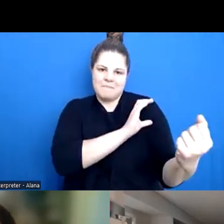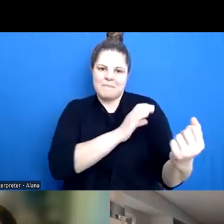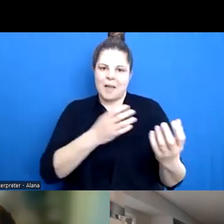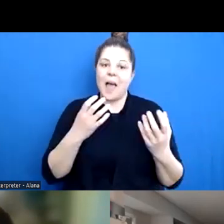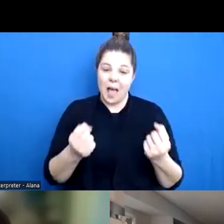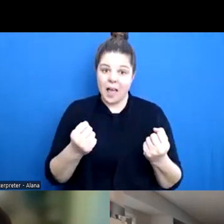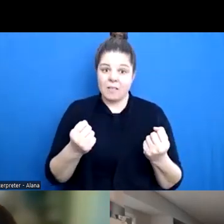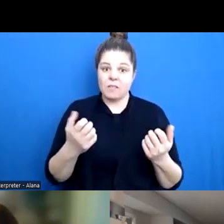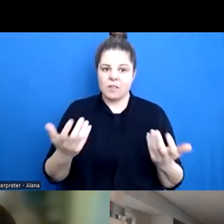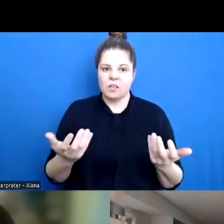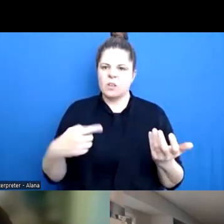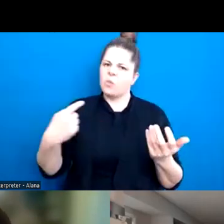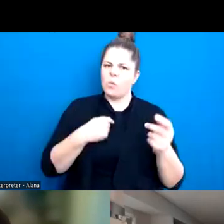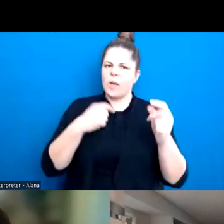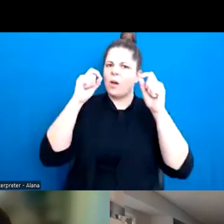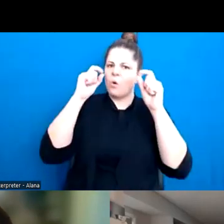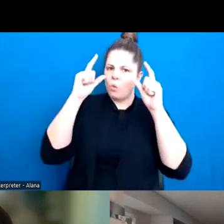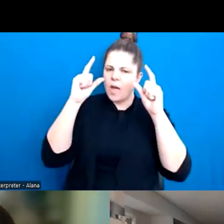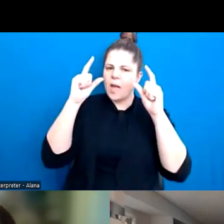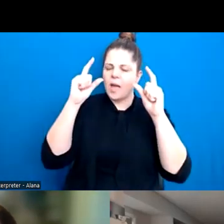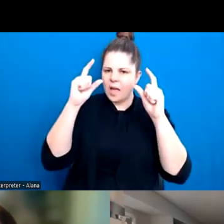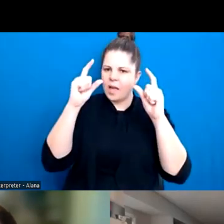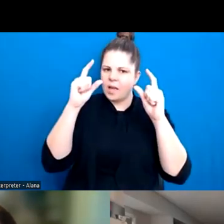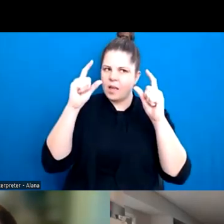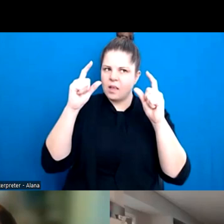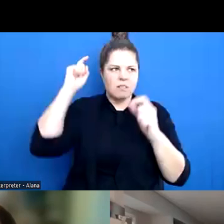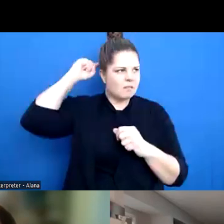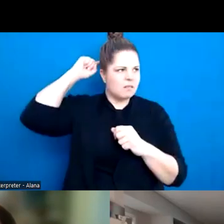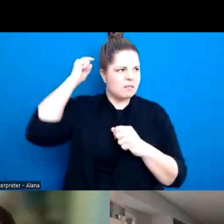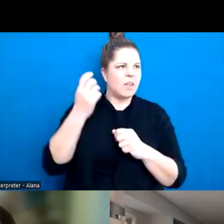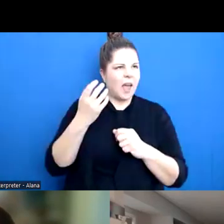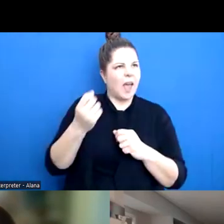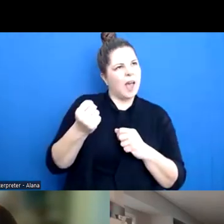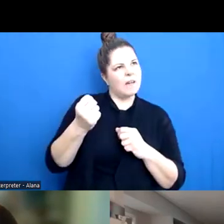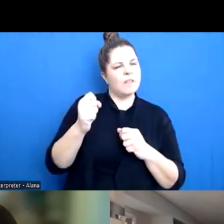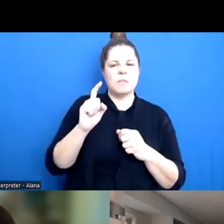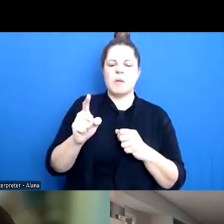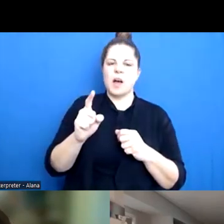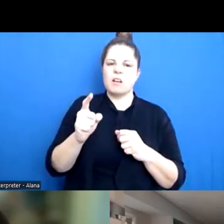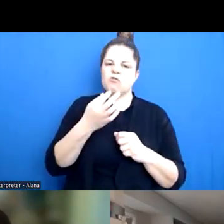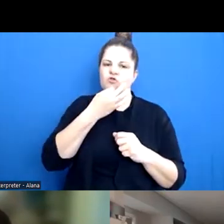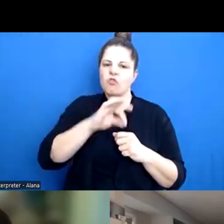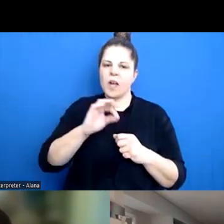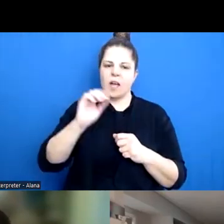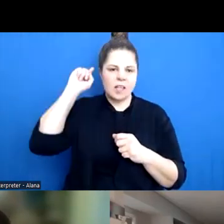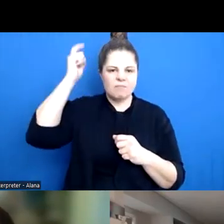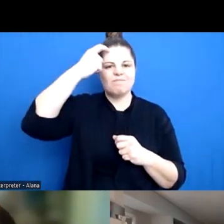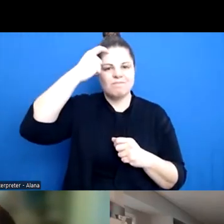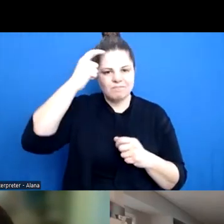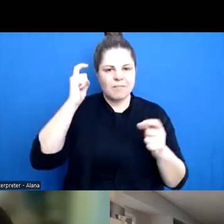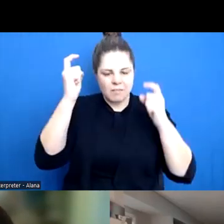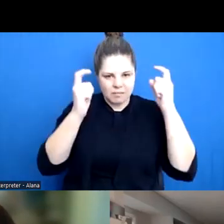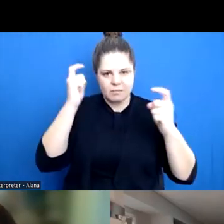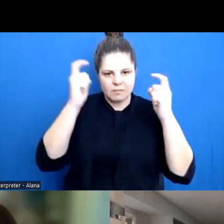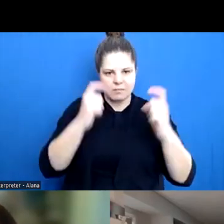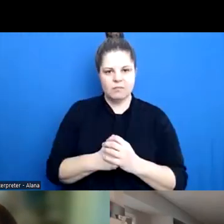we're sort of aware of at some subliminal level, but we don't bring it to the forefront of our minds. So if we start thinking